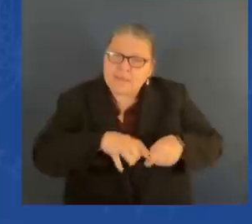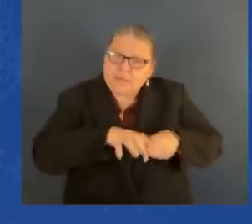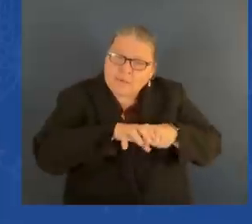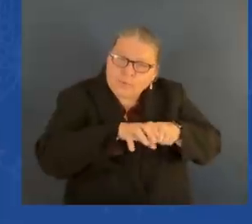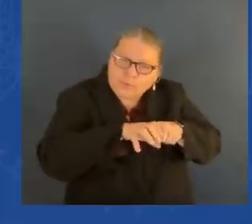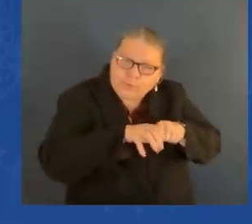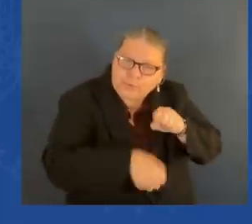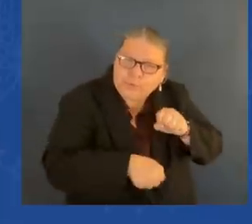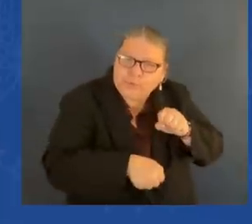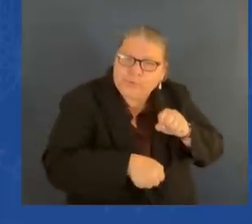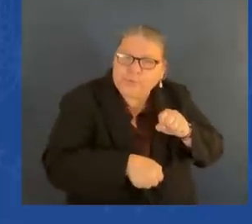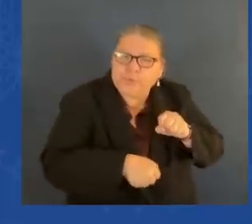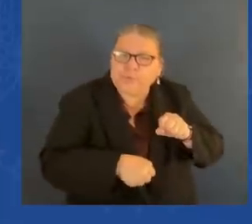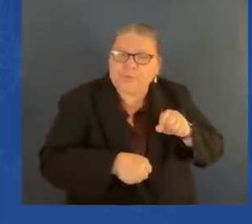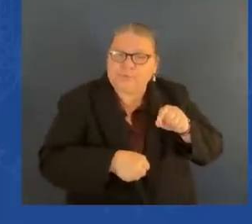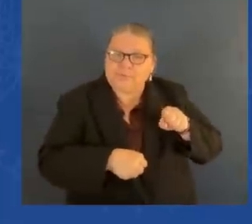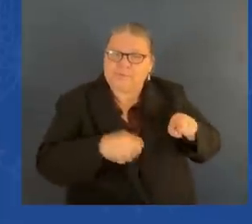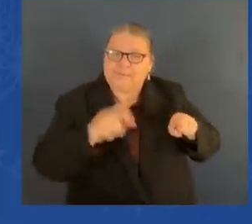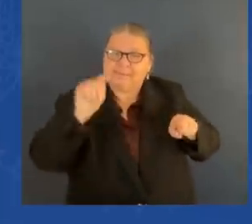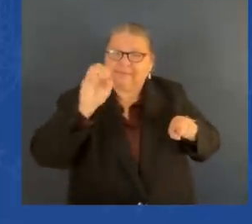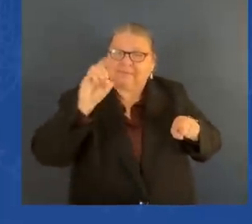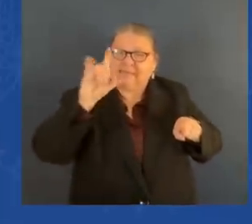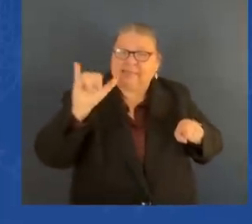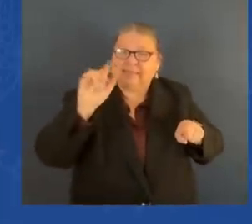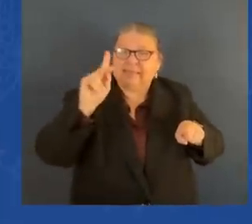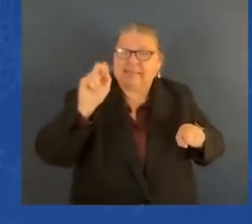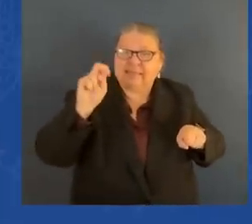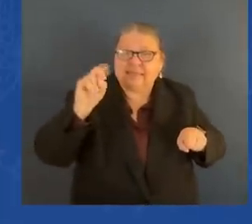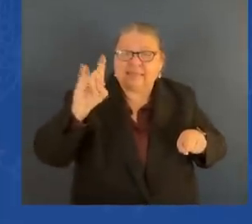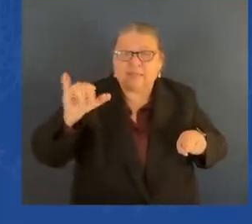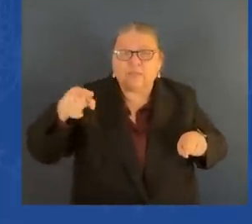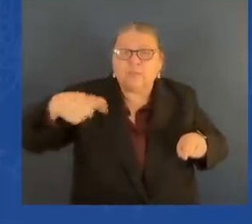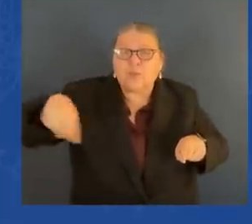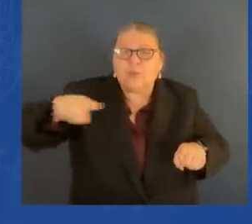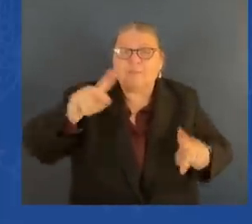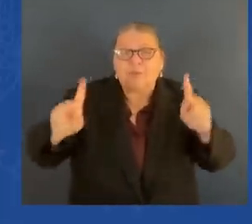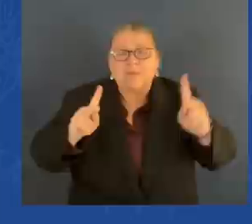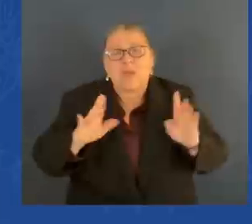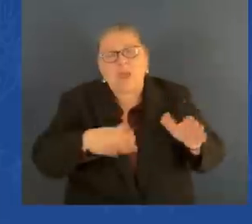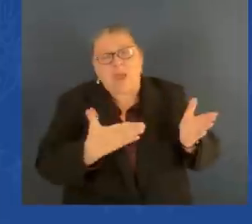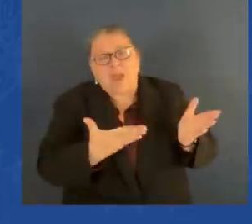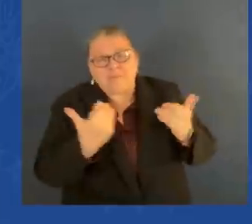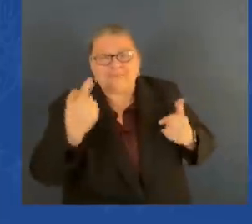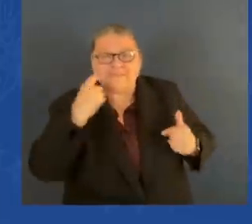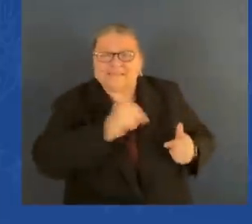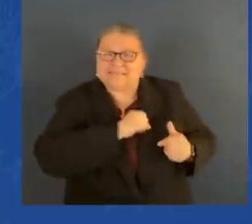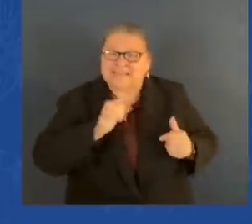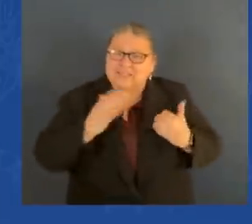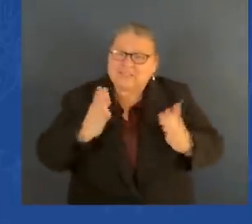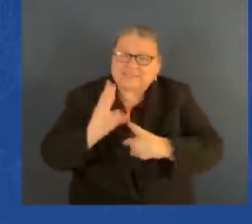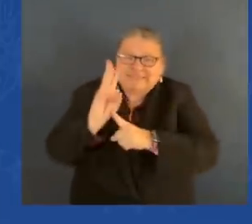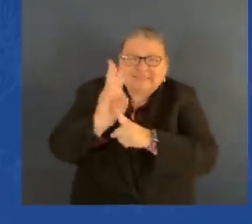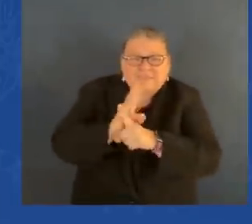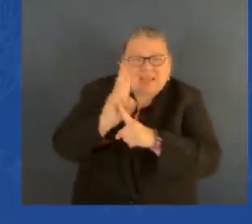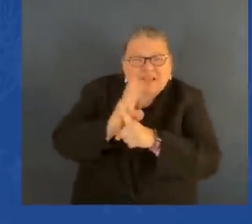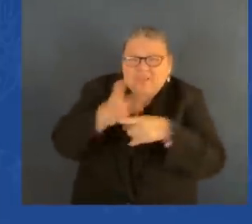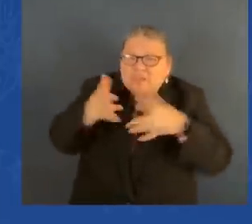just come six months, you can go home after that. We need you. We had 58 Democrats. They didn't need me for a damn thing.